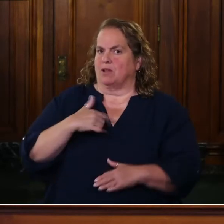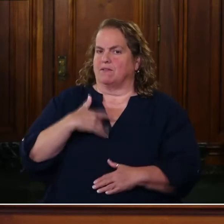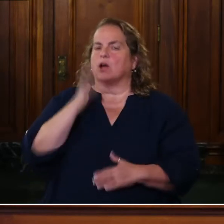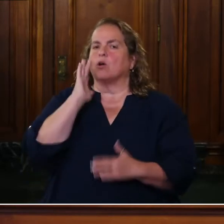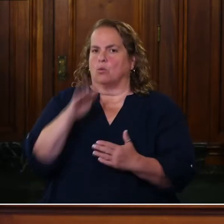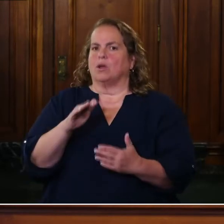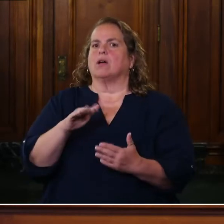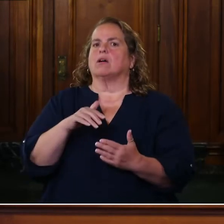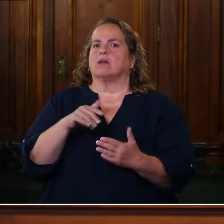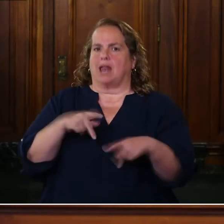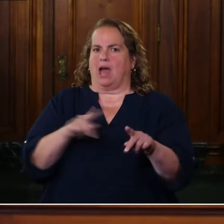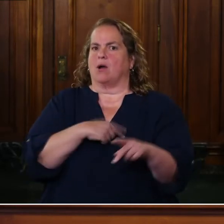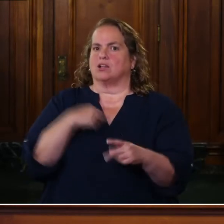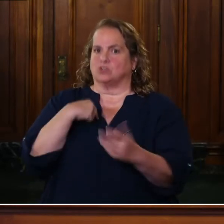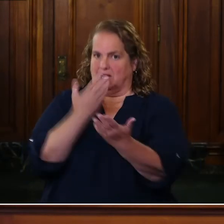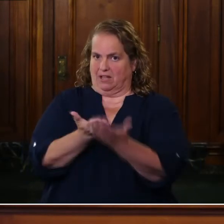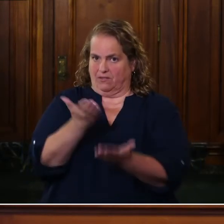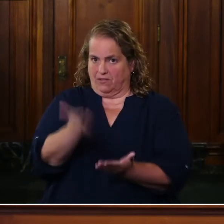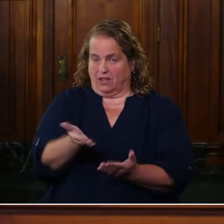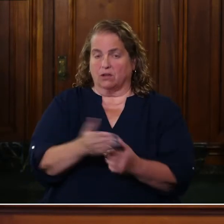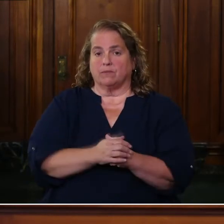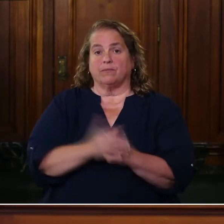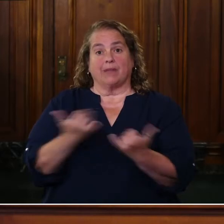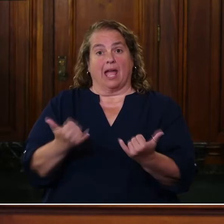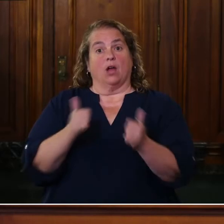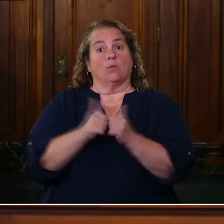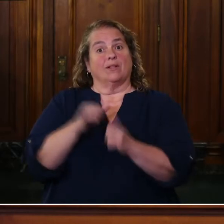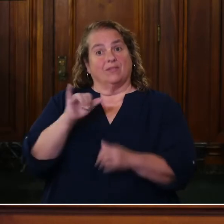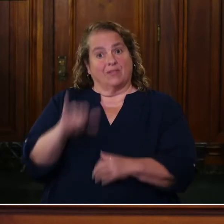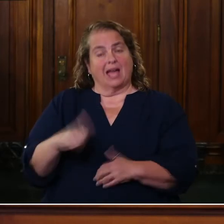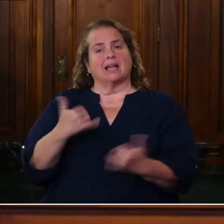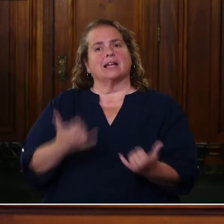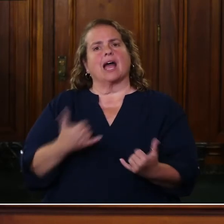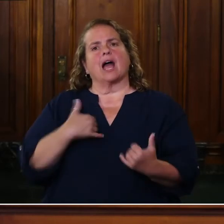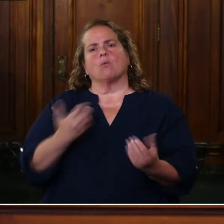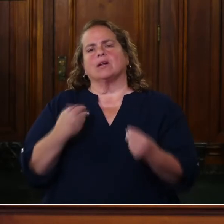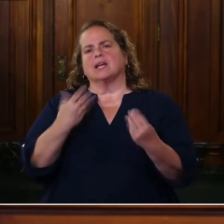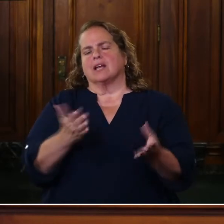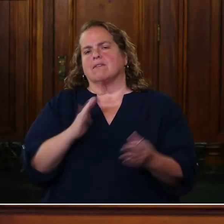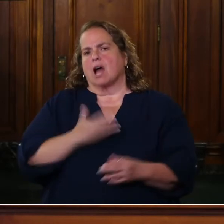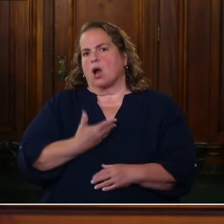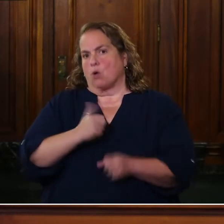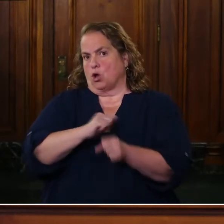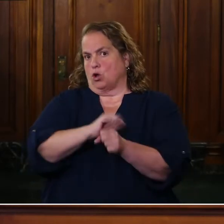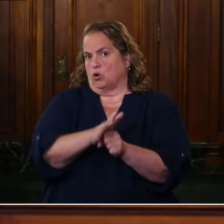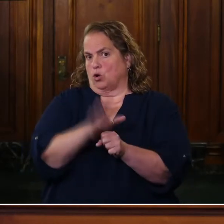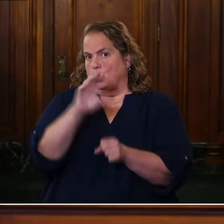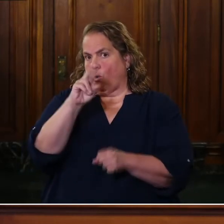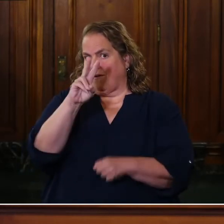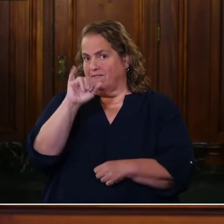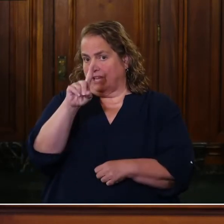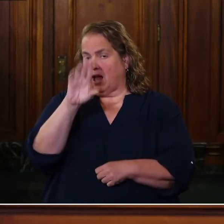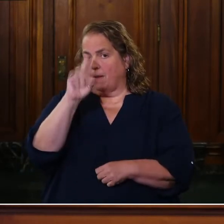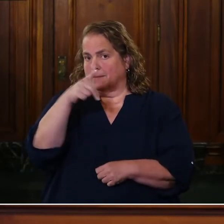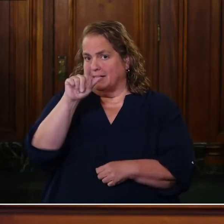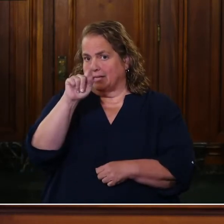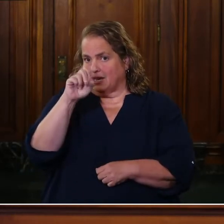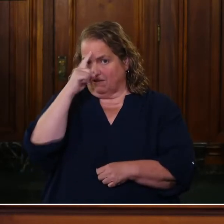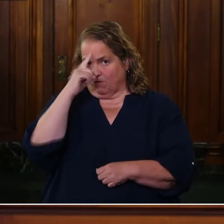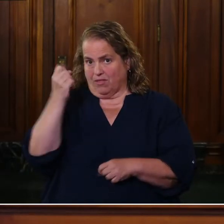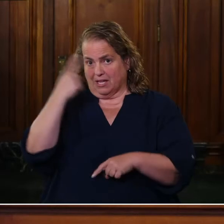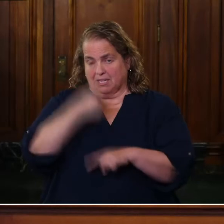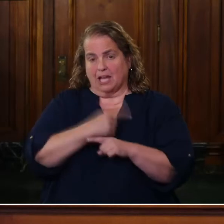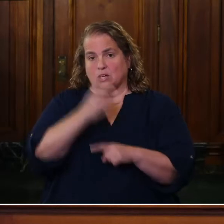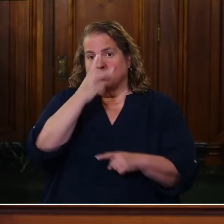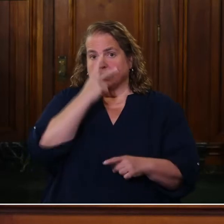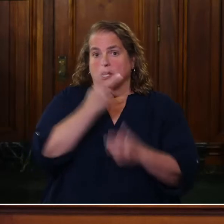there. So with that, we'll go into our COVID update for the day. And you'll see that both